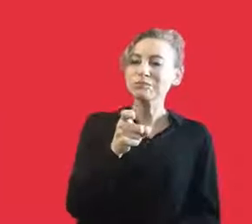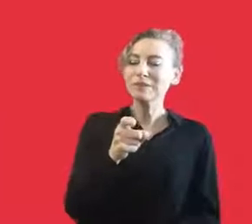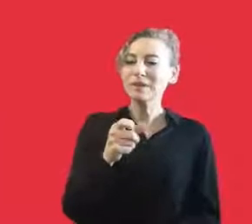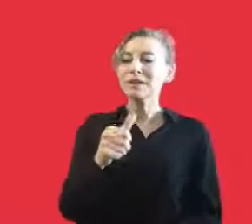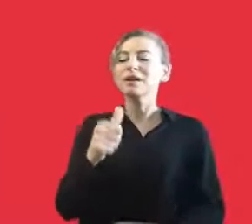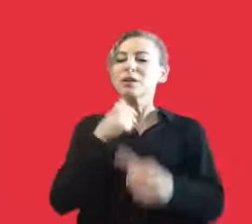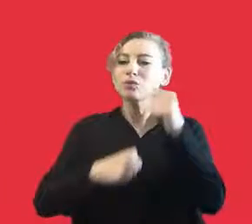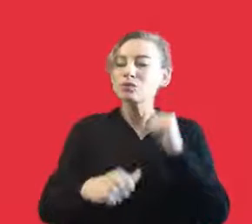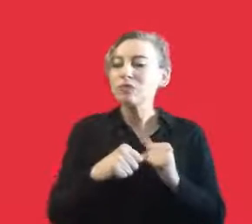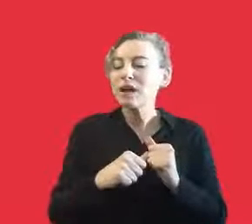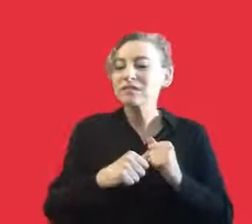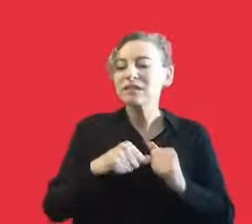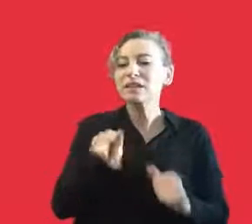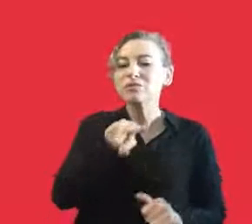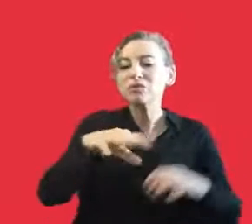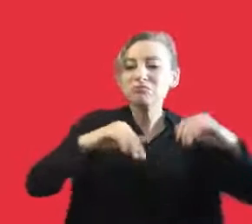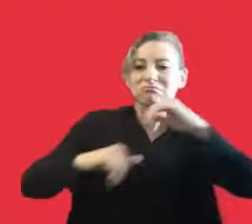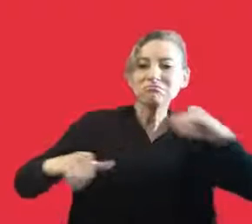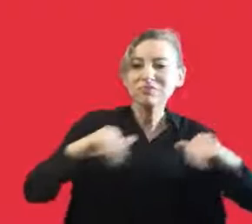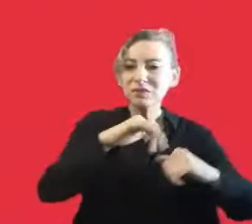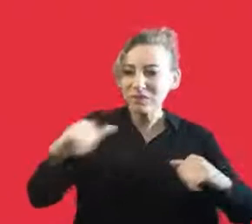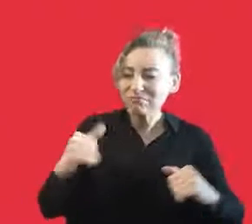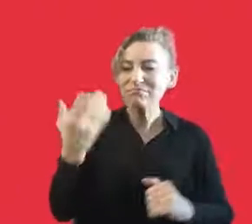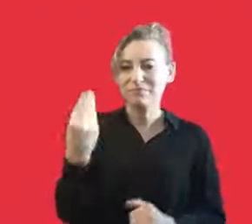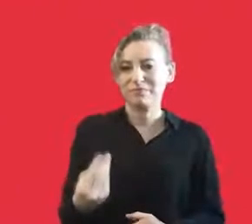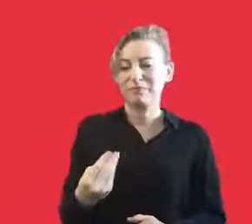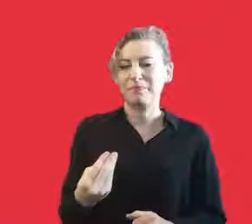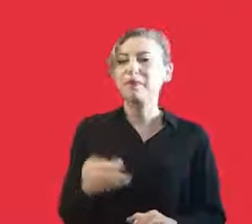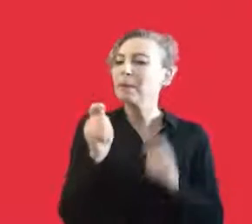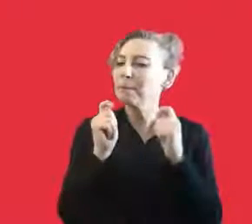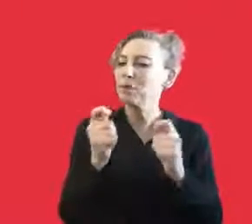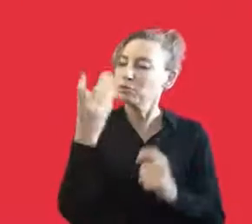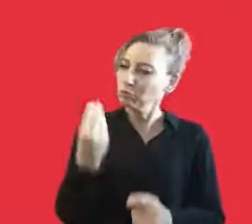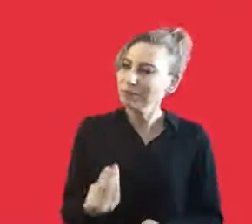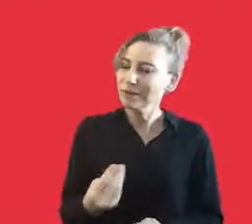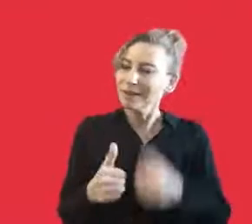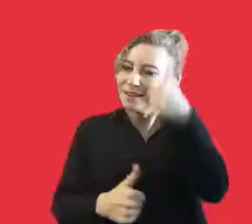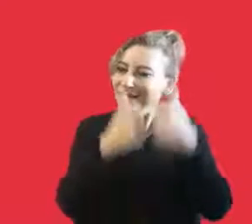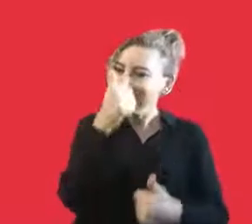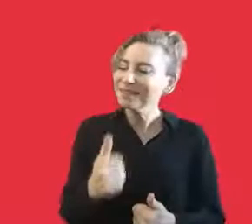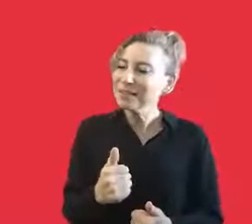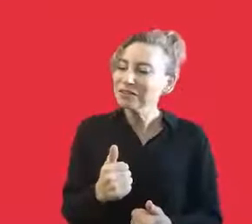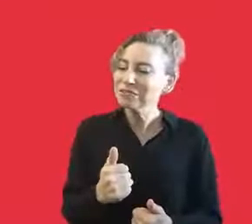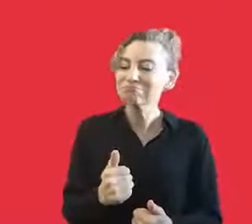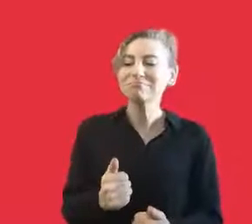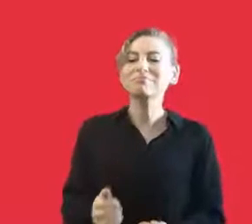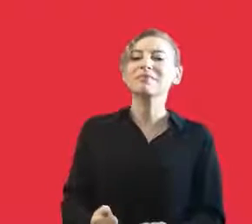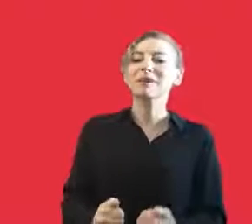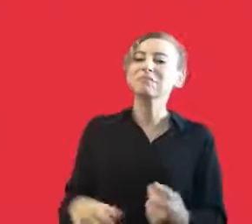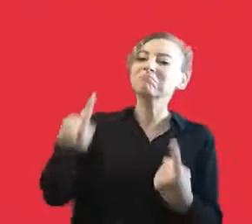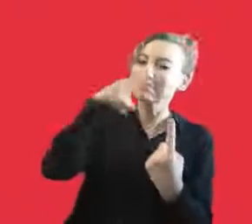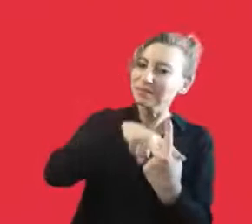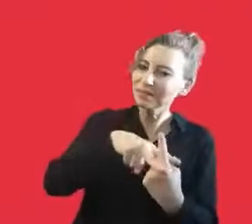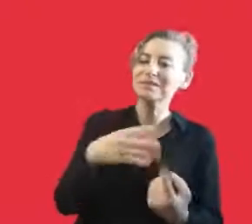And at that moment, we had to leave our ways with the university because of problems with the project. And then